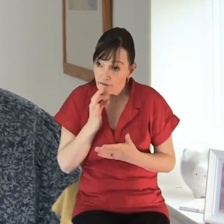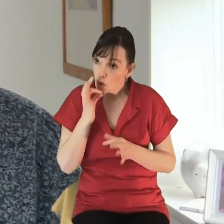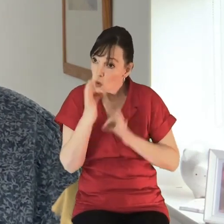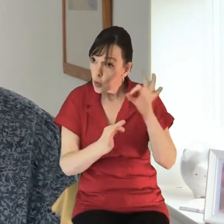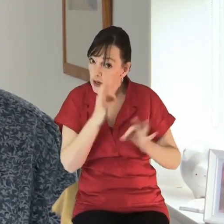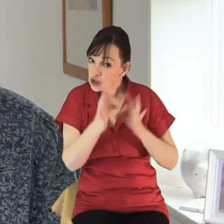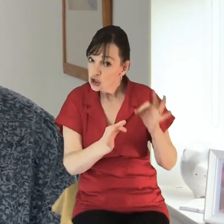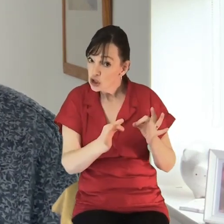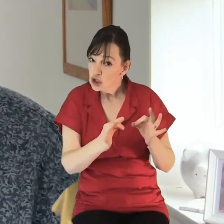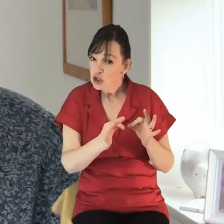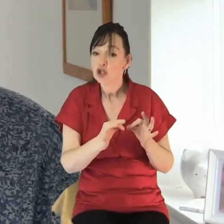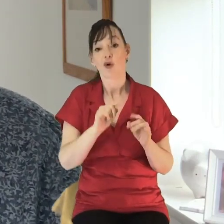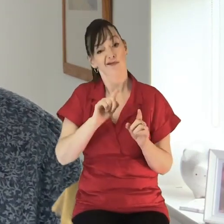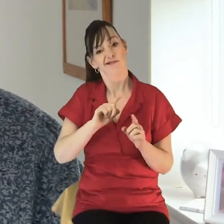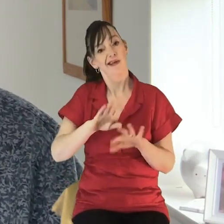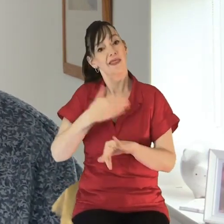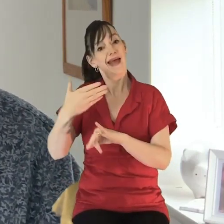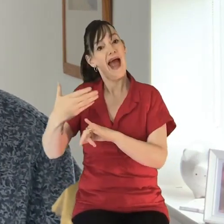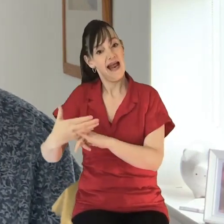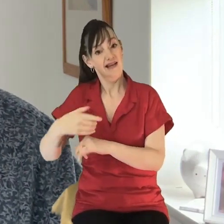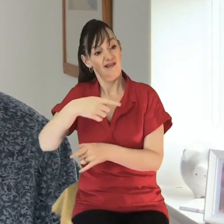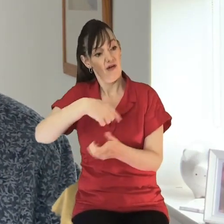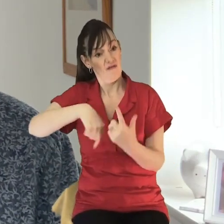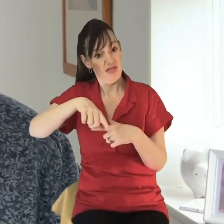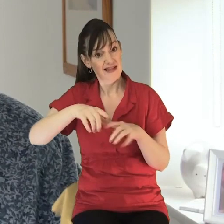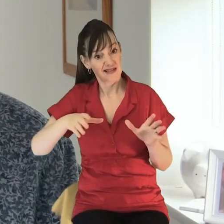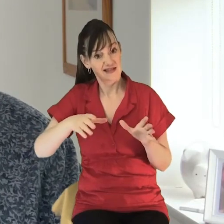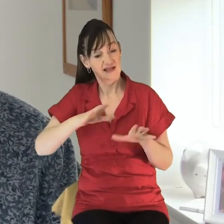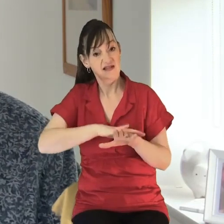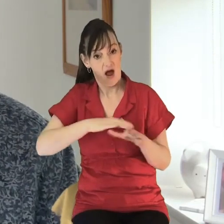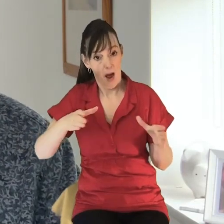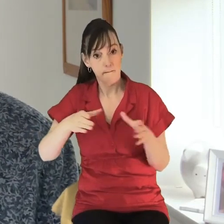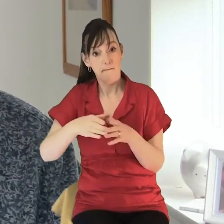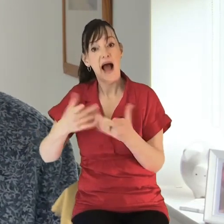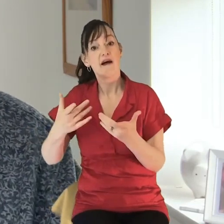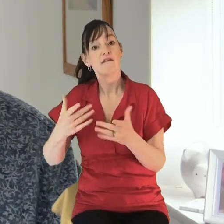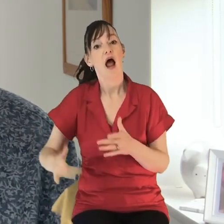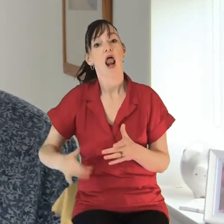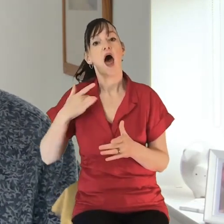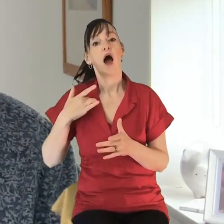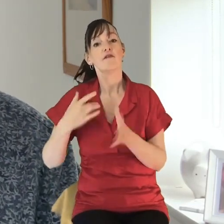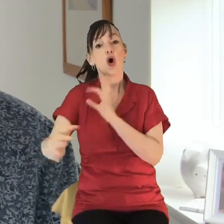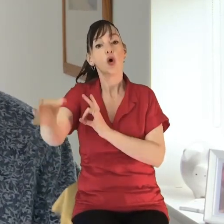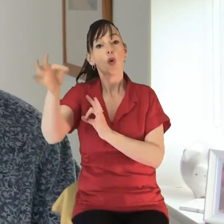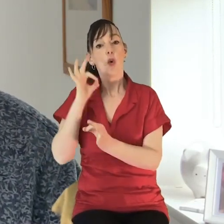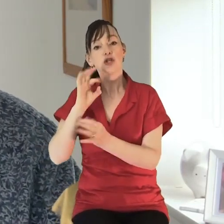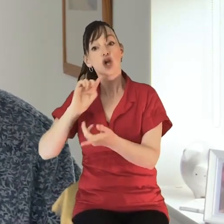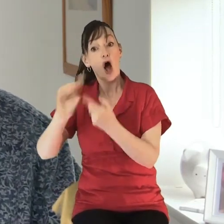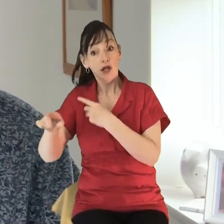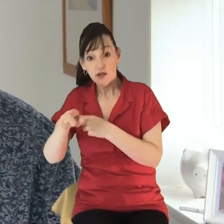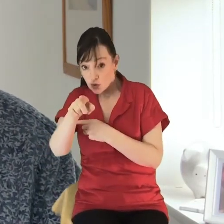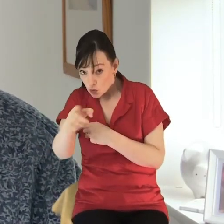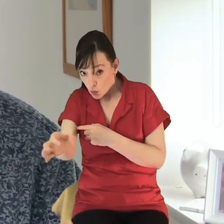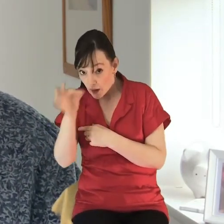And we've got a live Q&A at the end of these recorded sessions. We'd love to try and answer some of your questions. So please, if you're watching live, do send them in